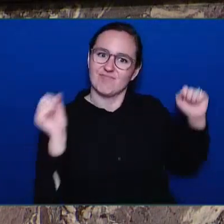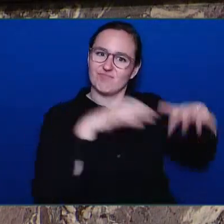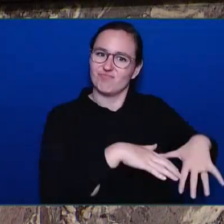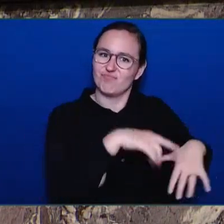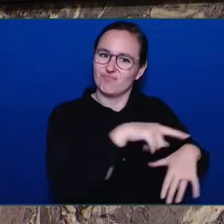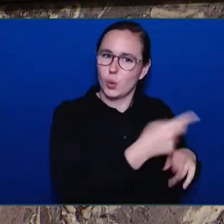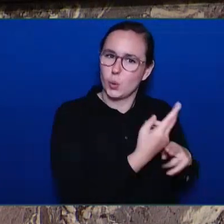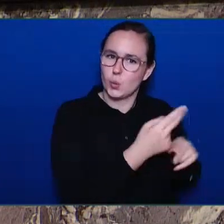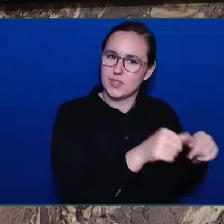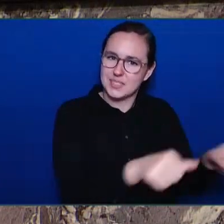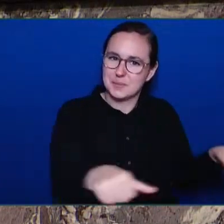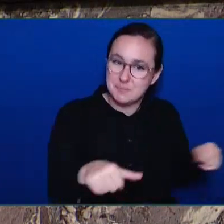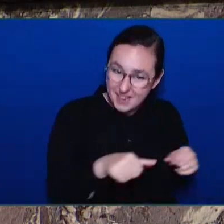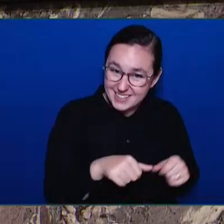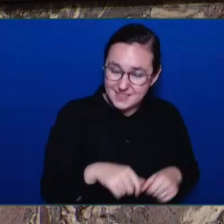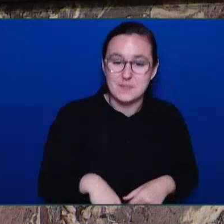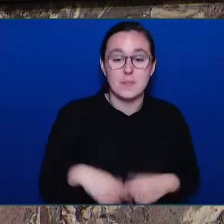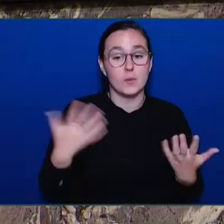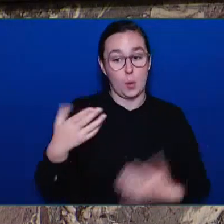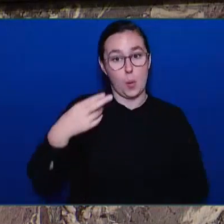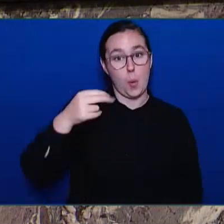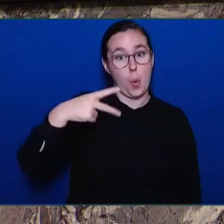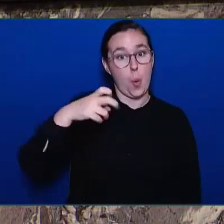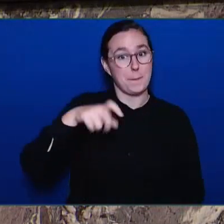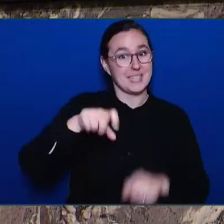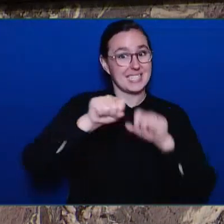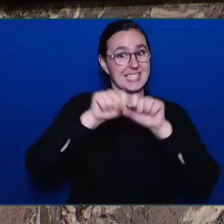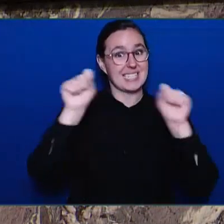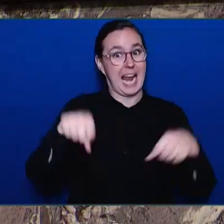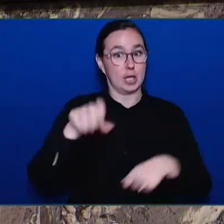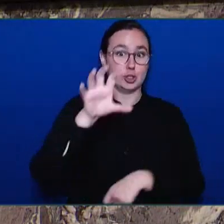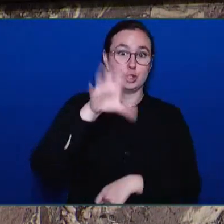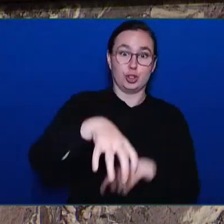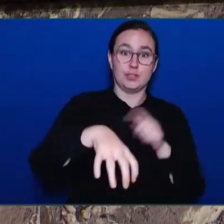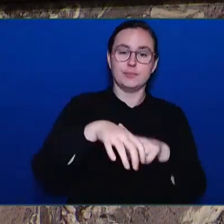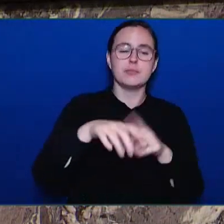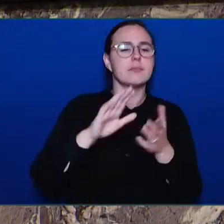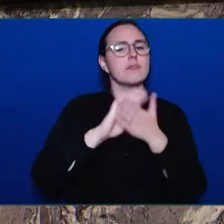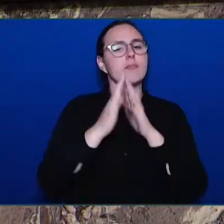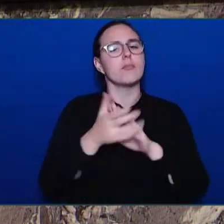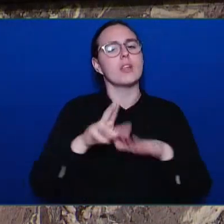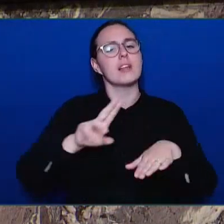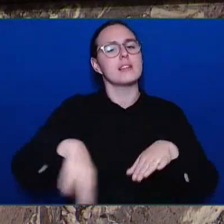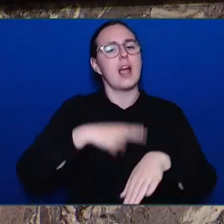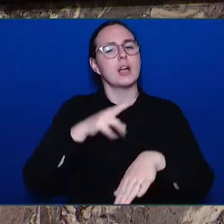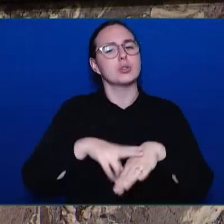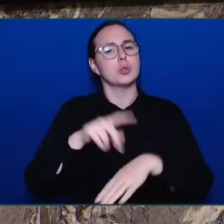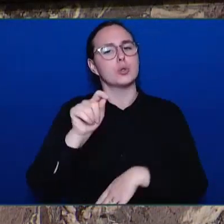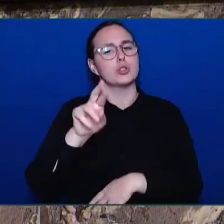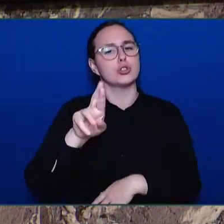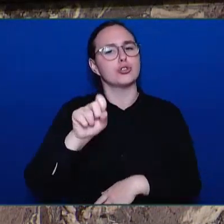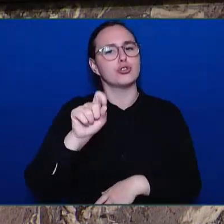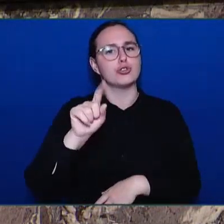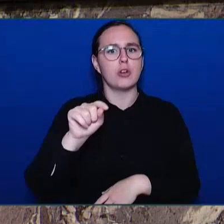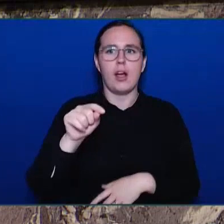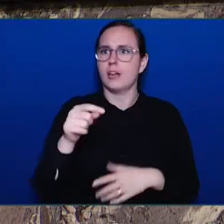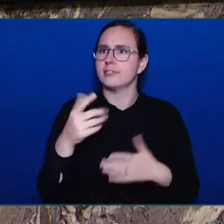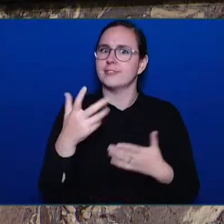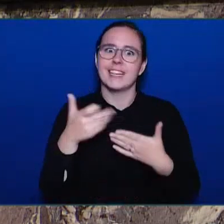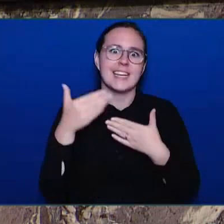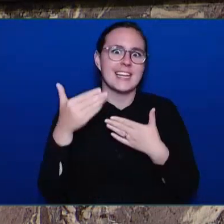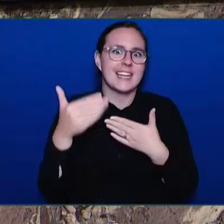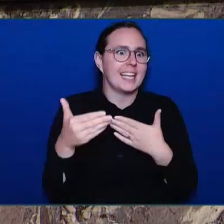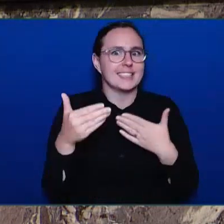in the National Trust's Next Great Save, a National Heritage Competition that will